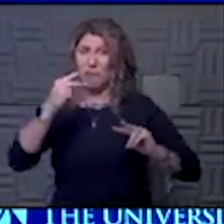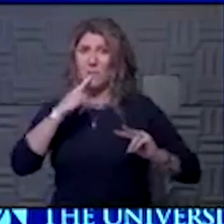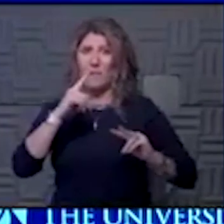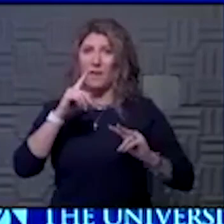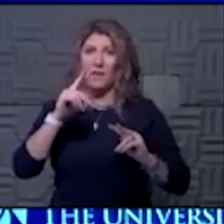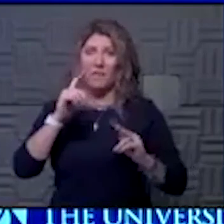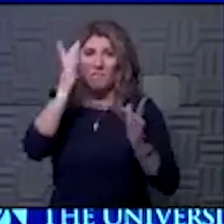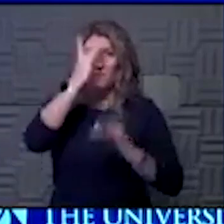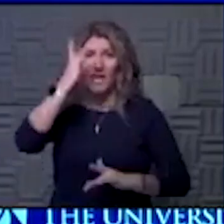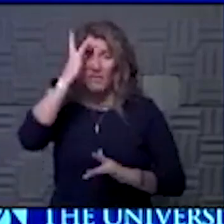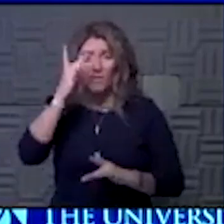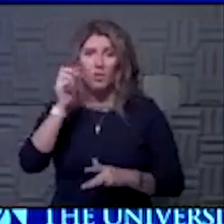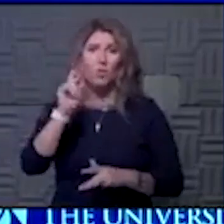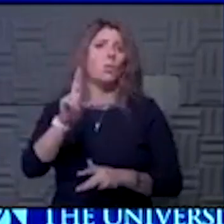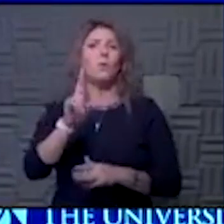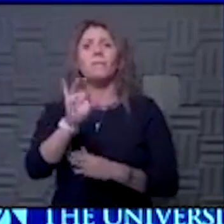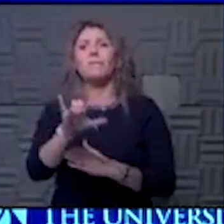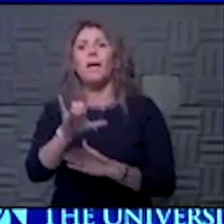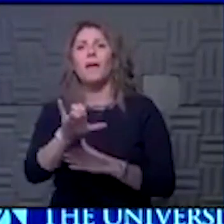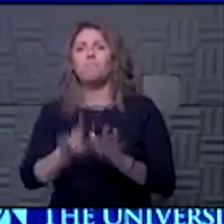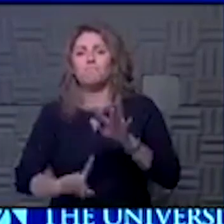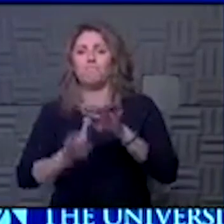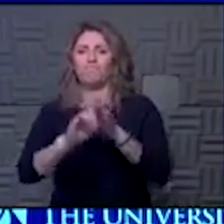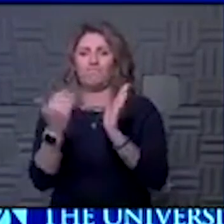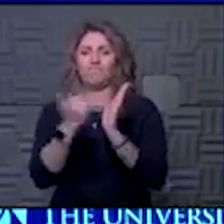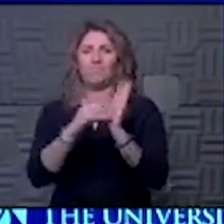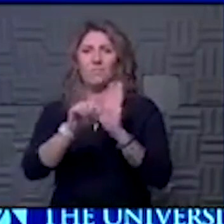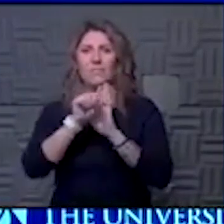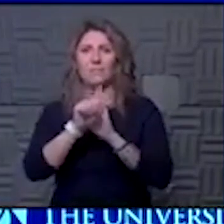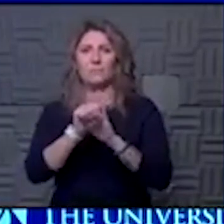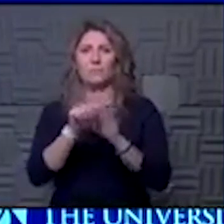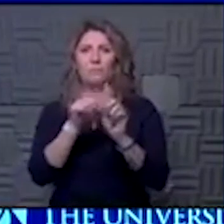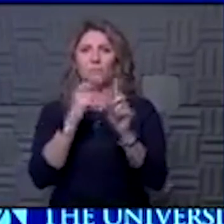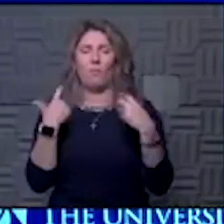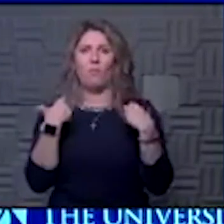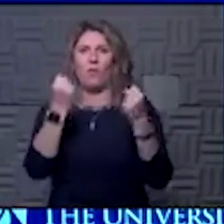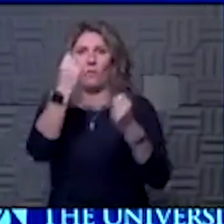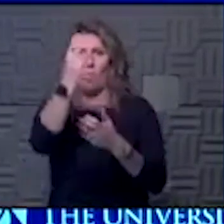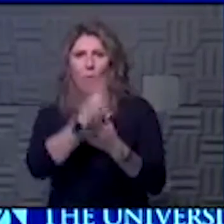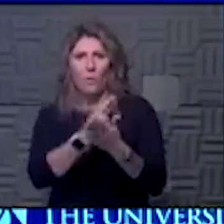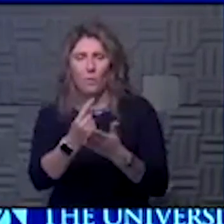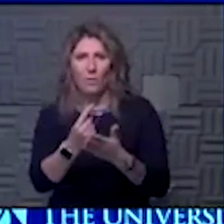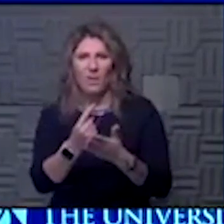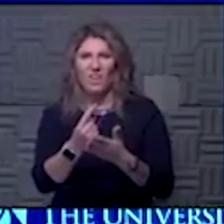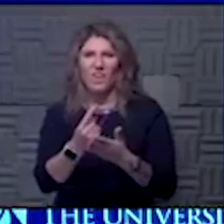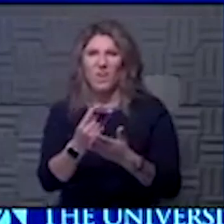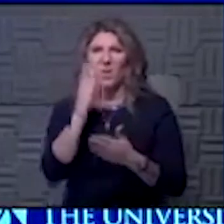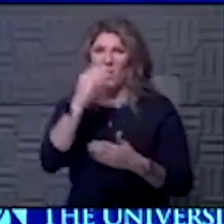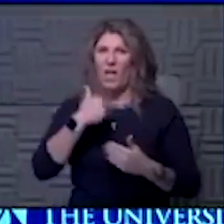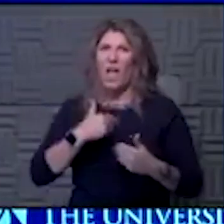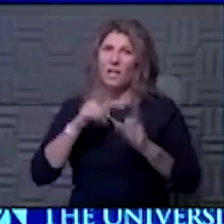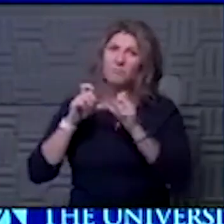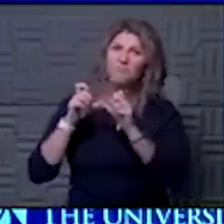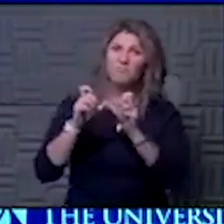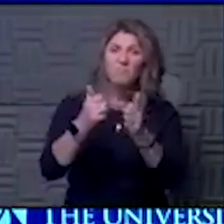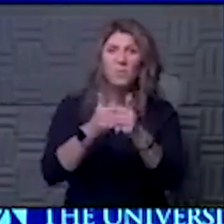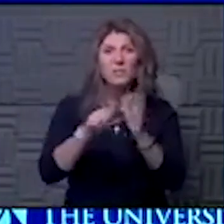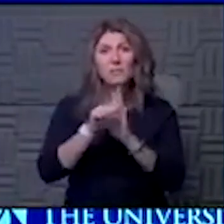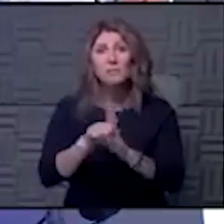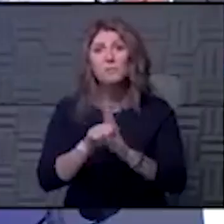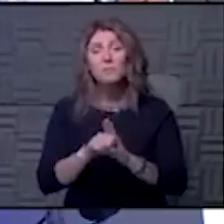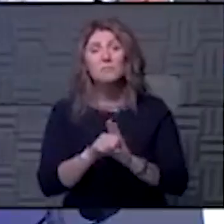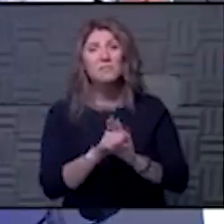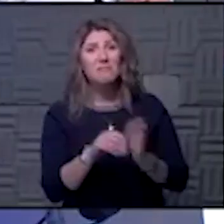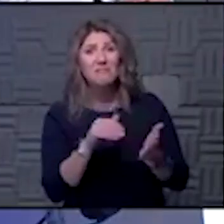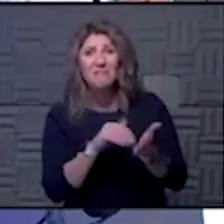is this the resurgence of symptoms after recovering for a week? Am I going to be a long hauler? That's a great question. What do you